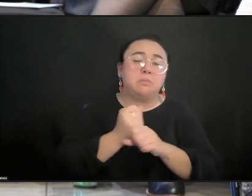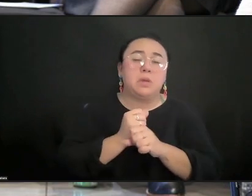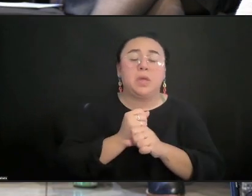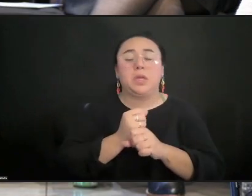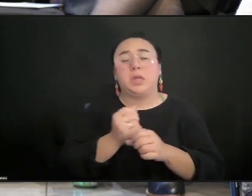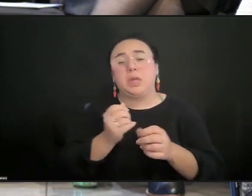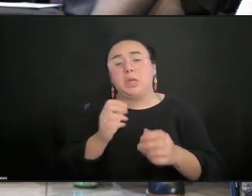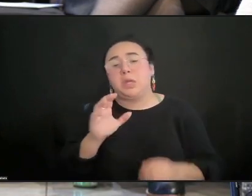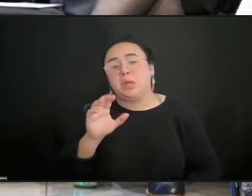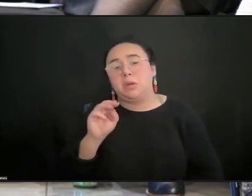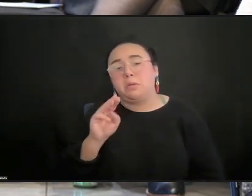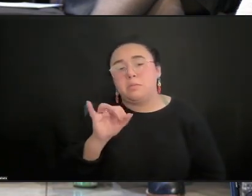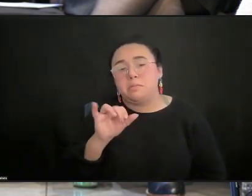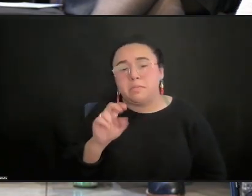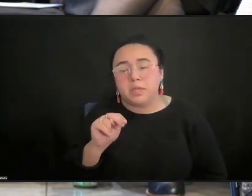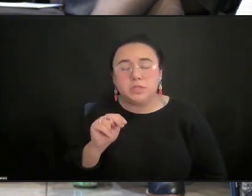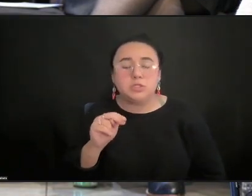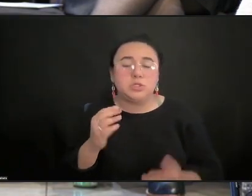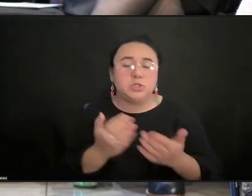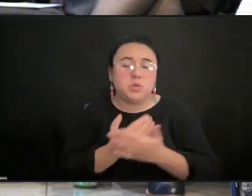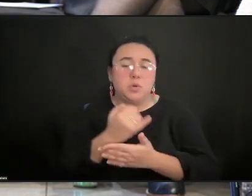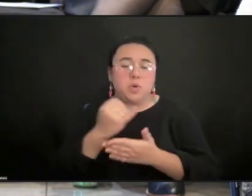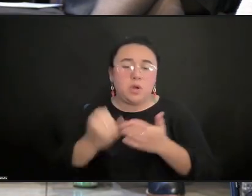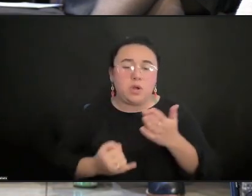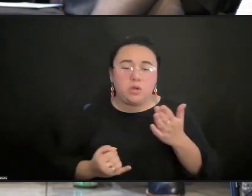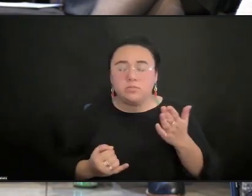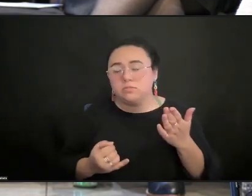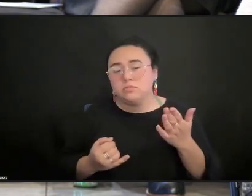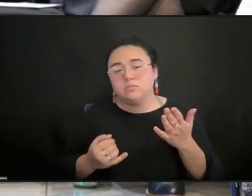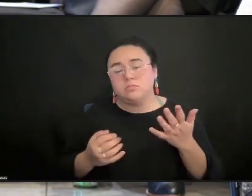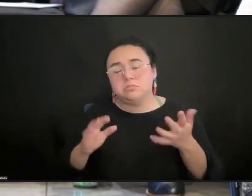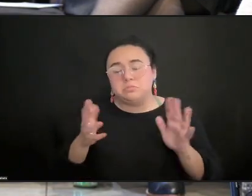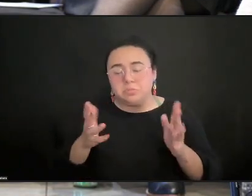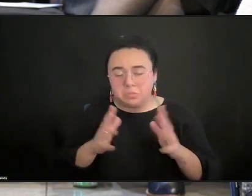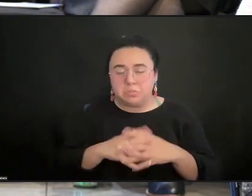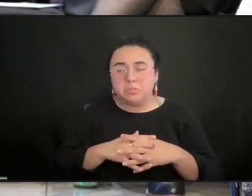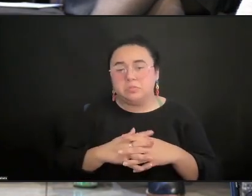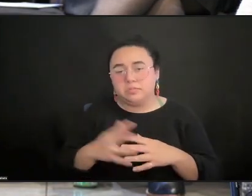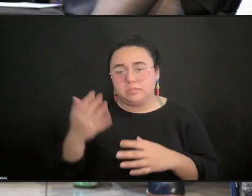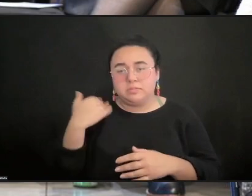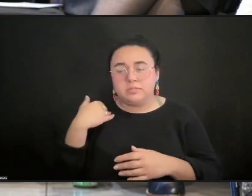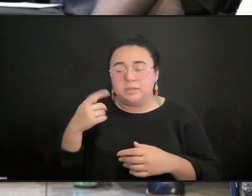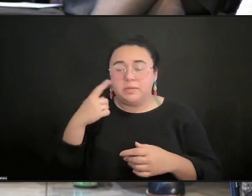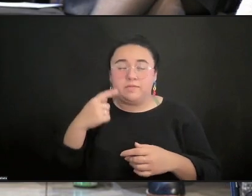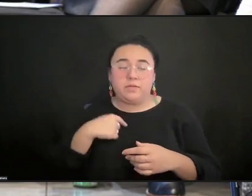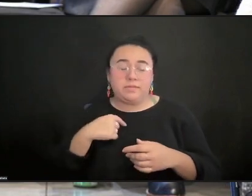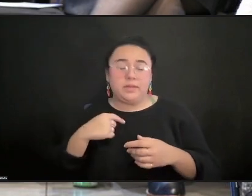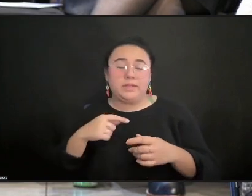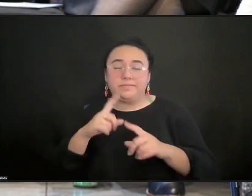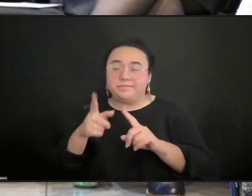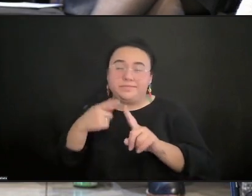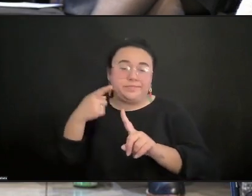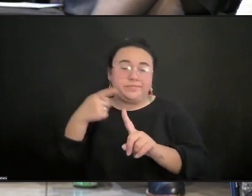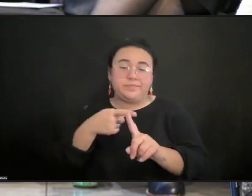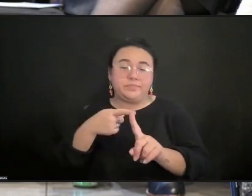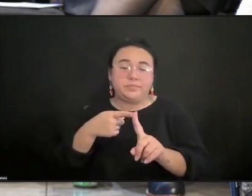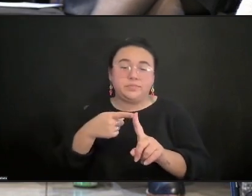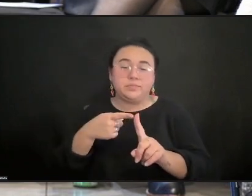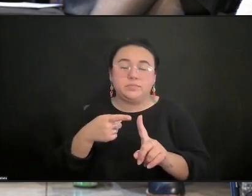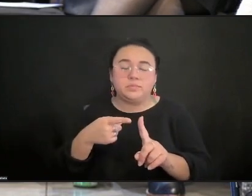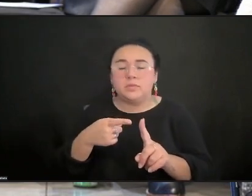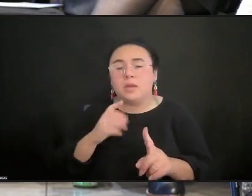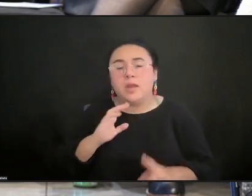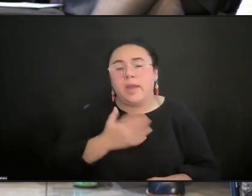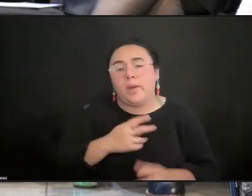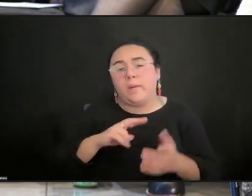new work. And I think, to me, the big point was, what was the purpose of